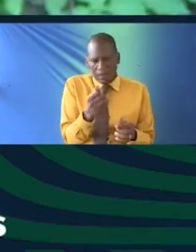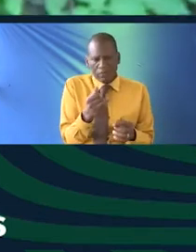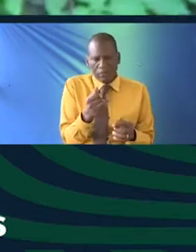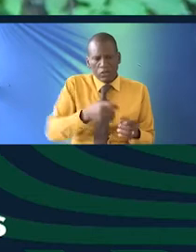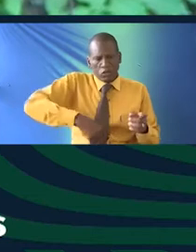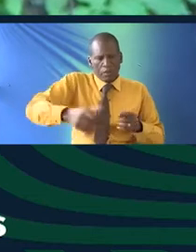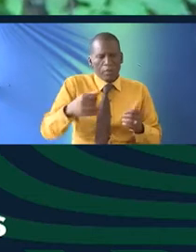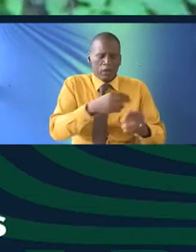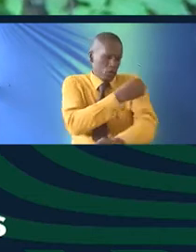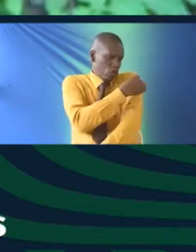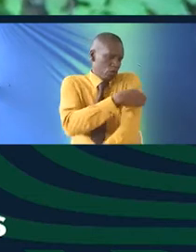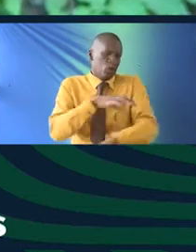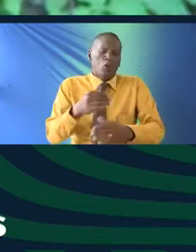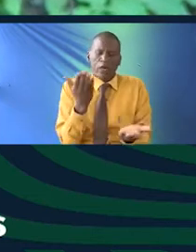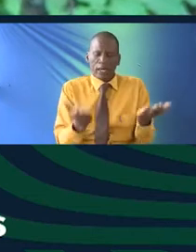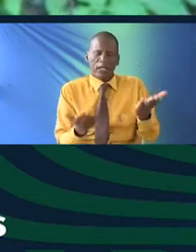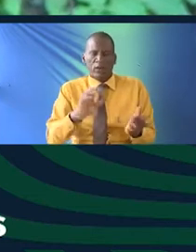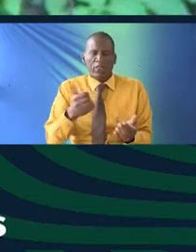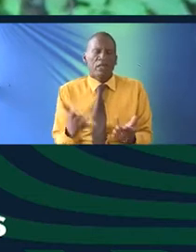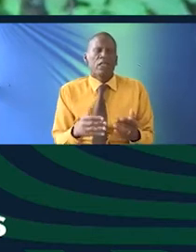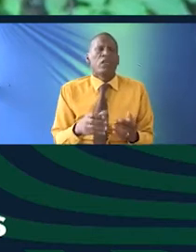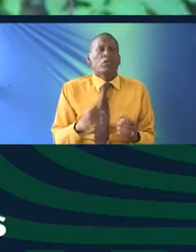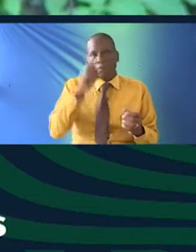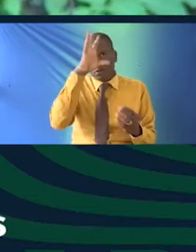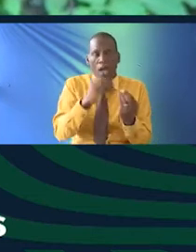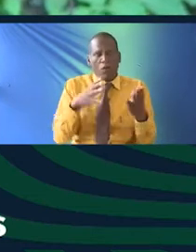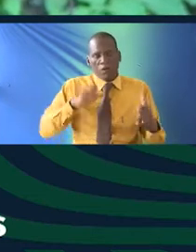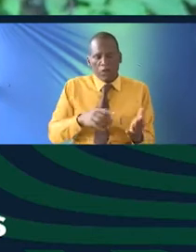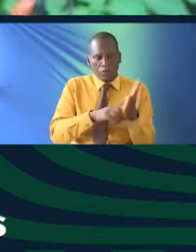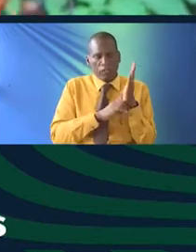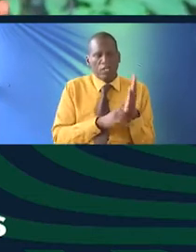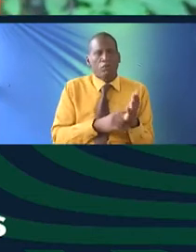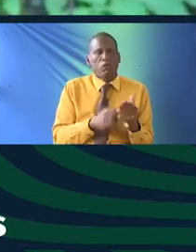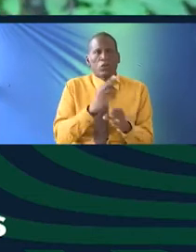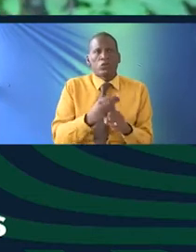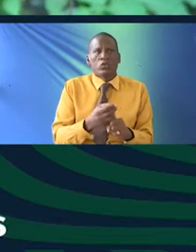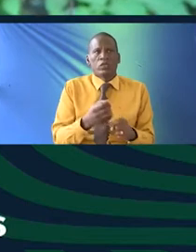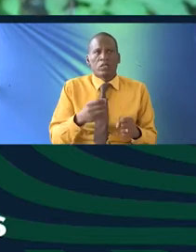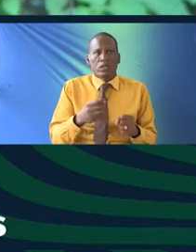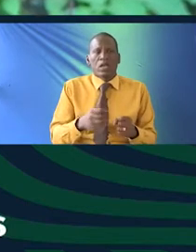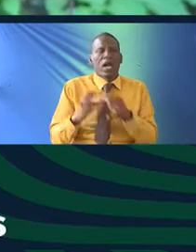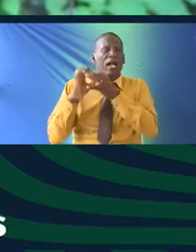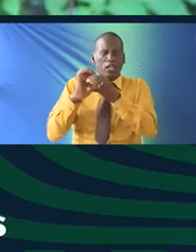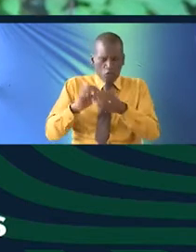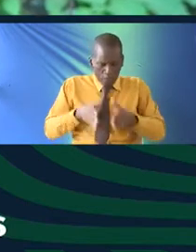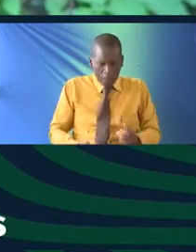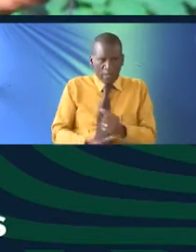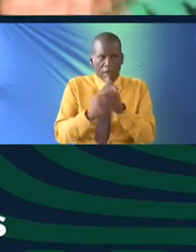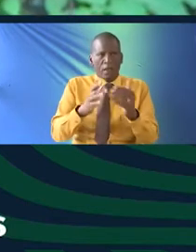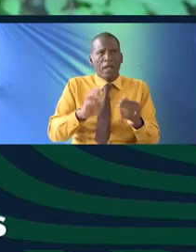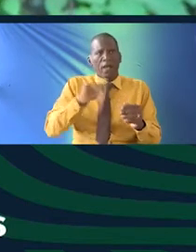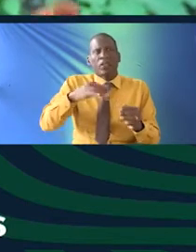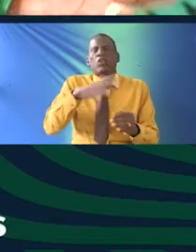to afford like hospitals or clinics or whatever you'd be surprised at how many women for instance would prefer a traditional birth attendant over